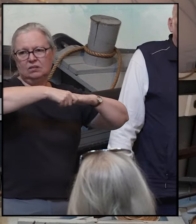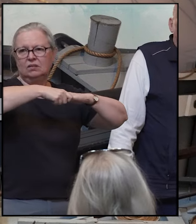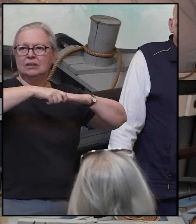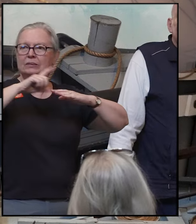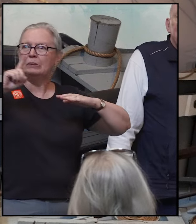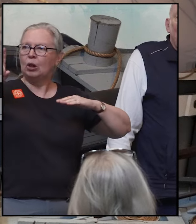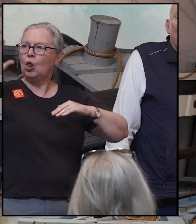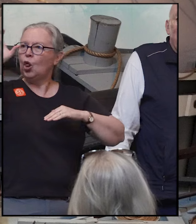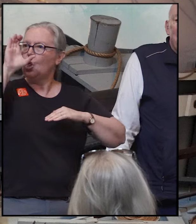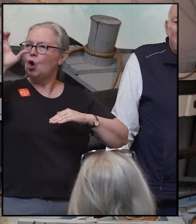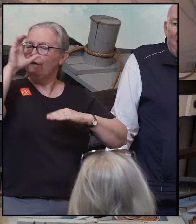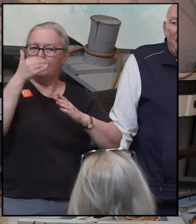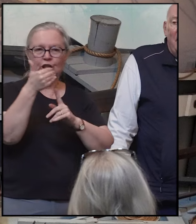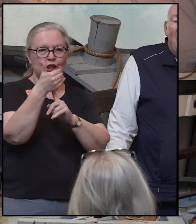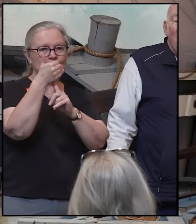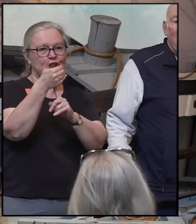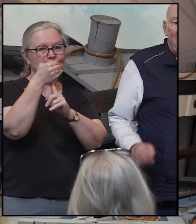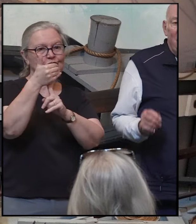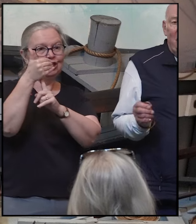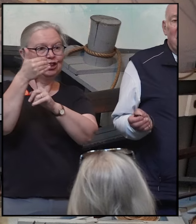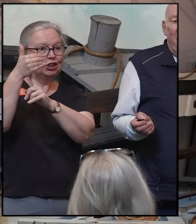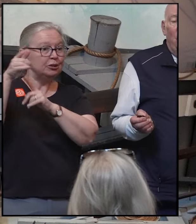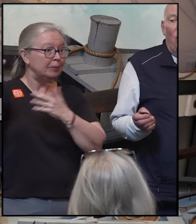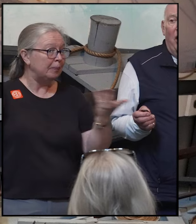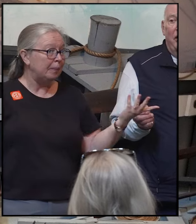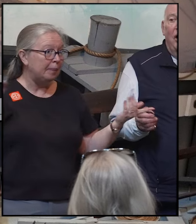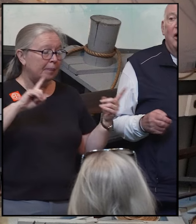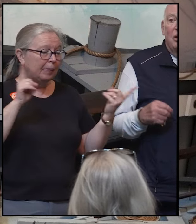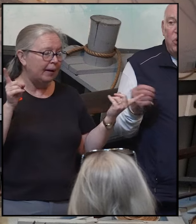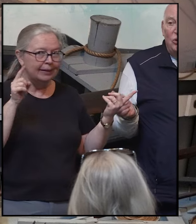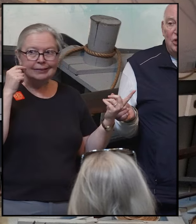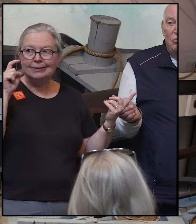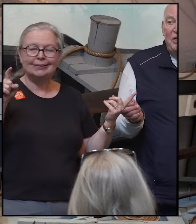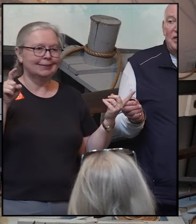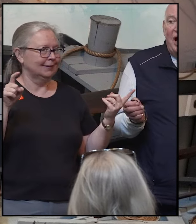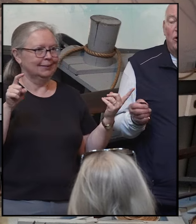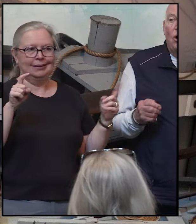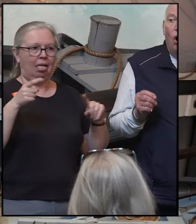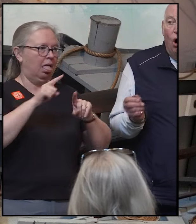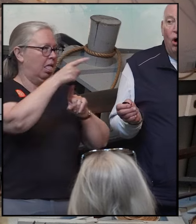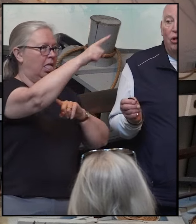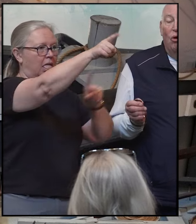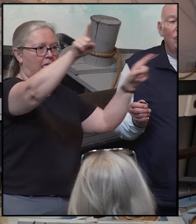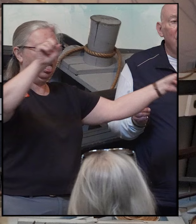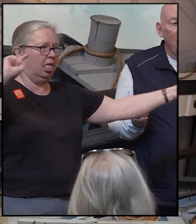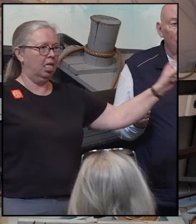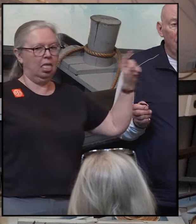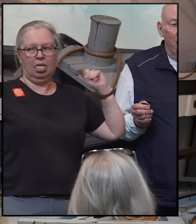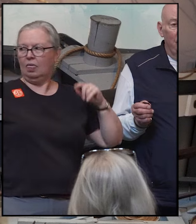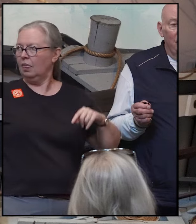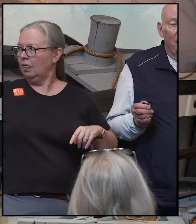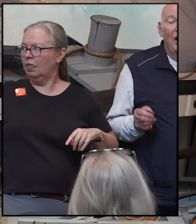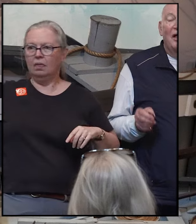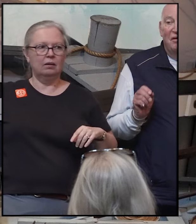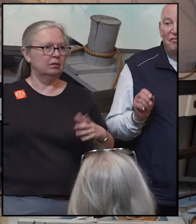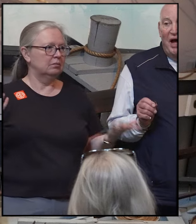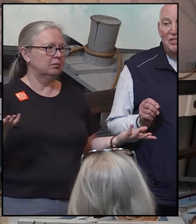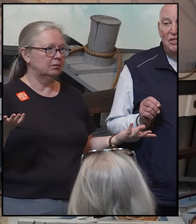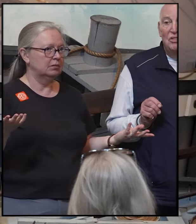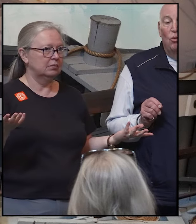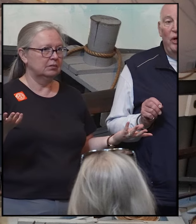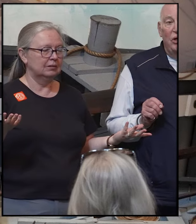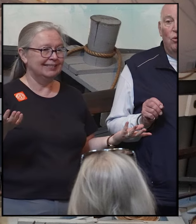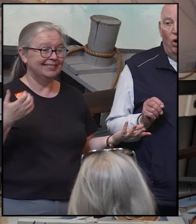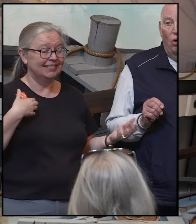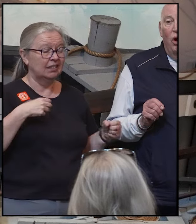ship has tried to stay within sight, but given the sleigh ride, the boats could be scattered all over the ocean. The